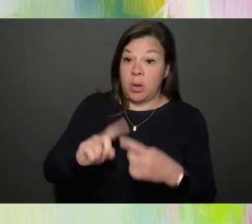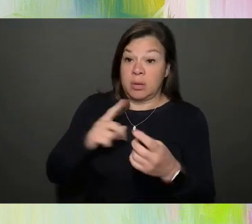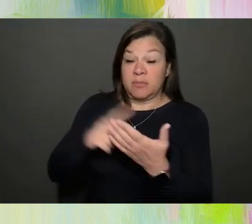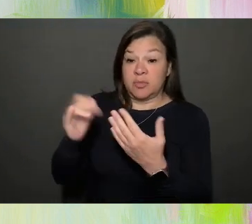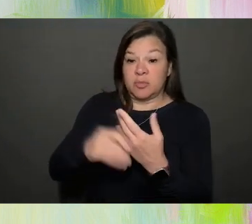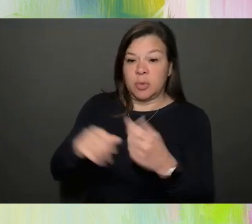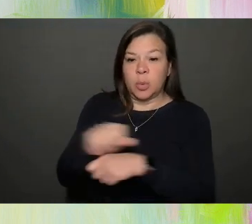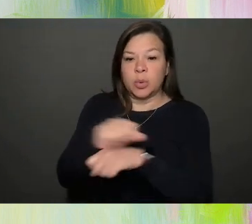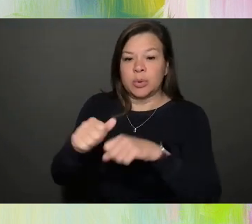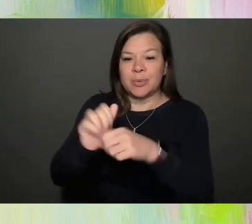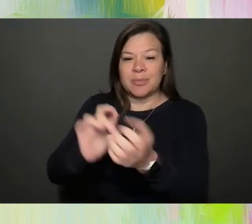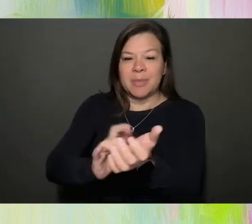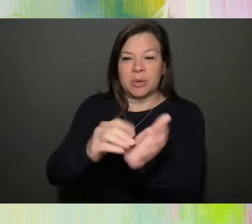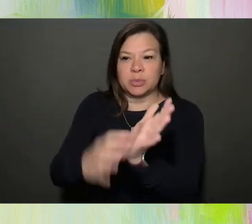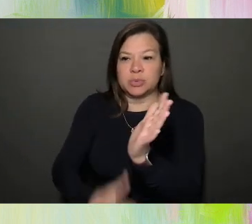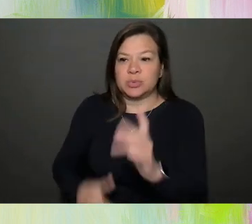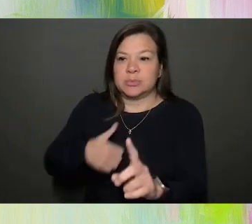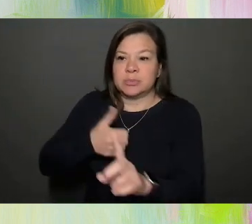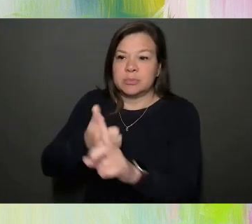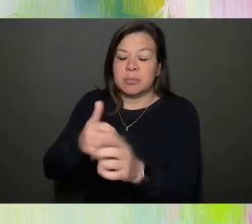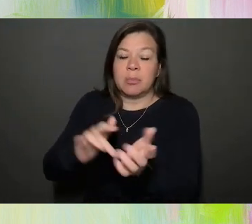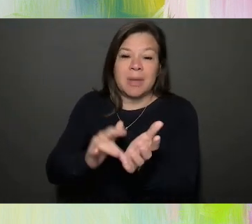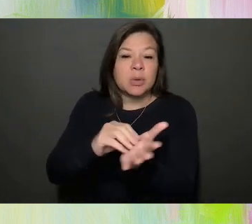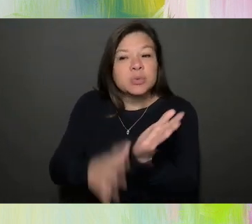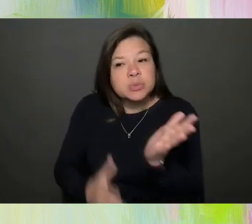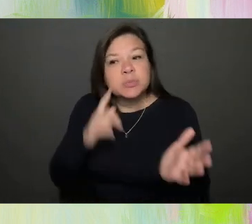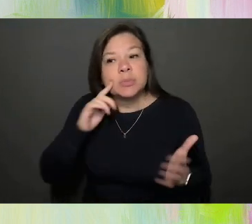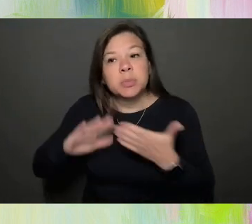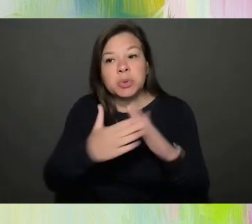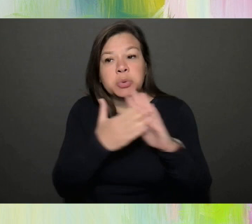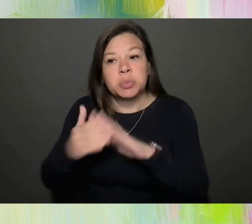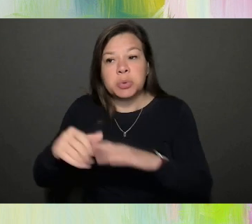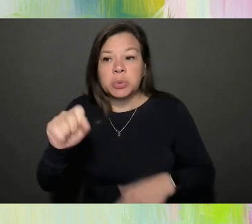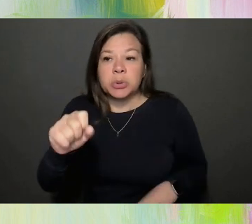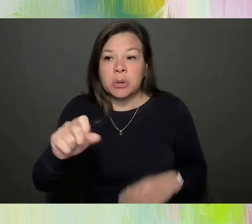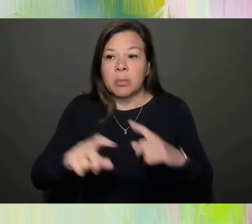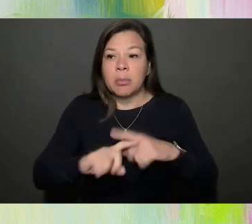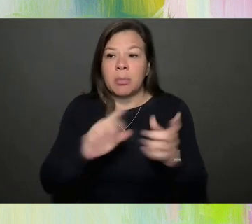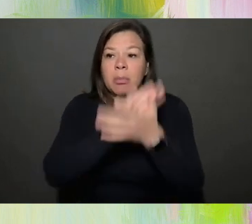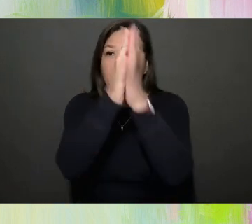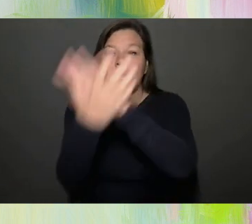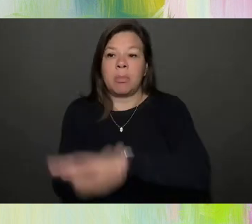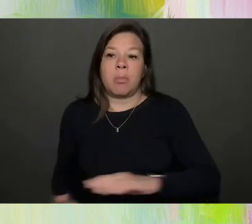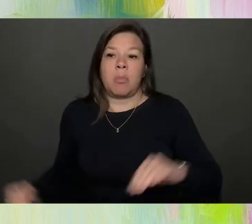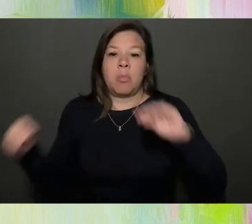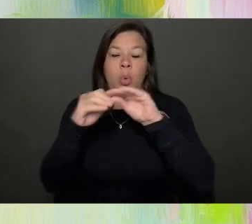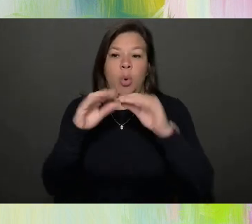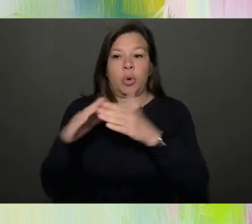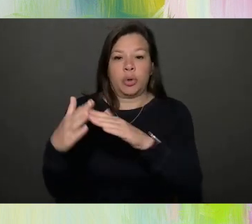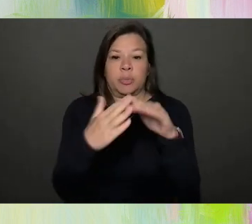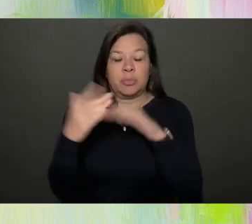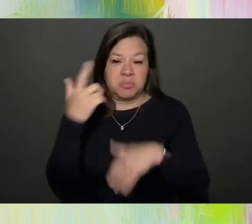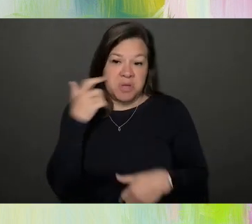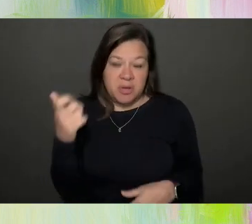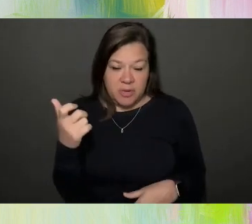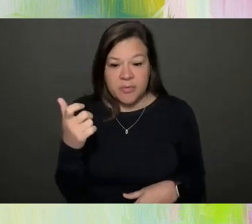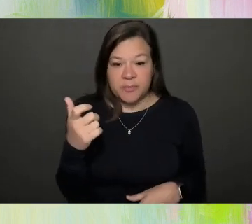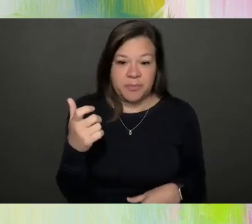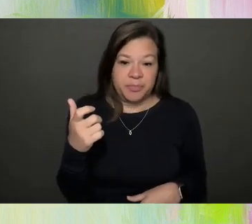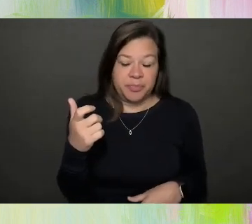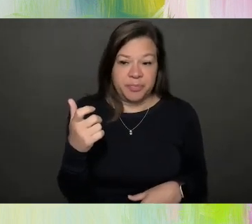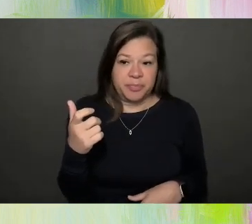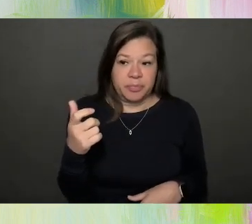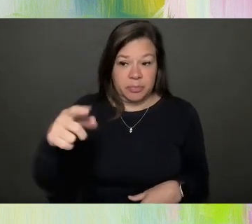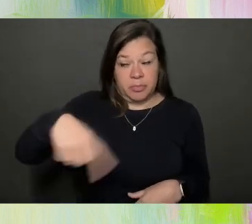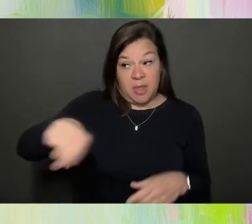medical students. The medical students are always a community, but it became much more of a community because they were, they only ones going